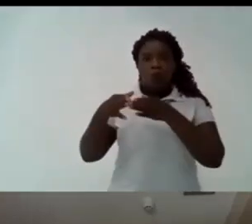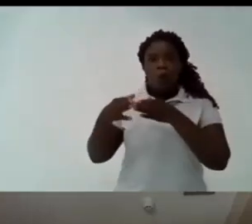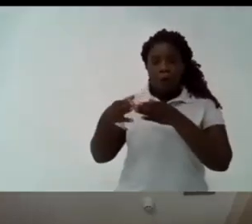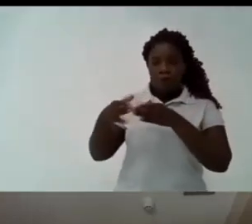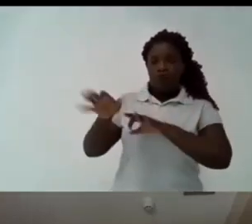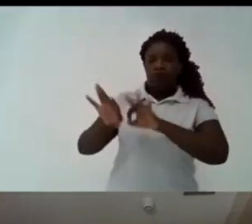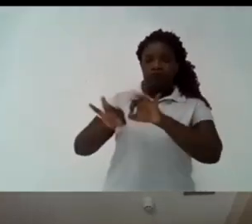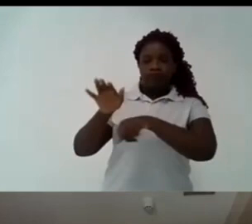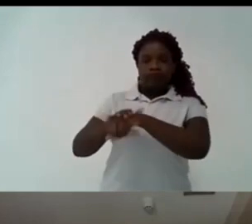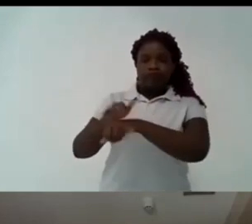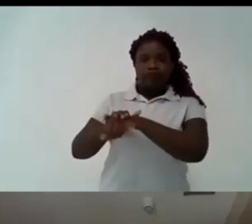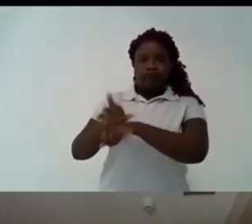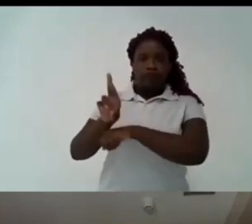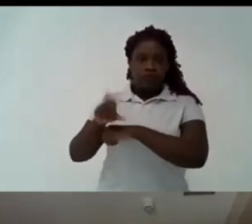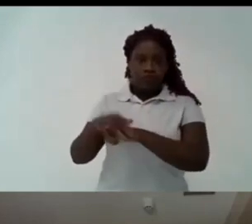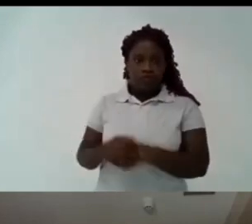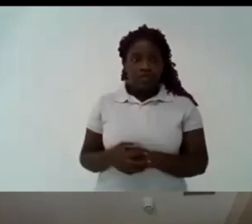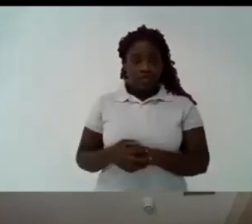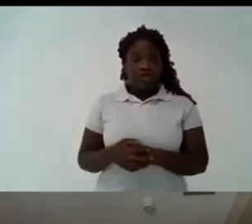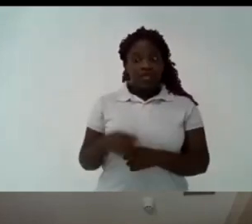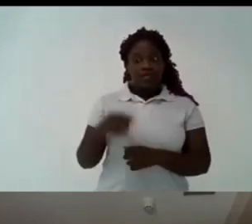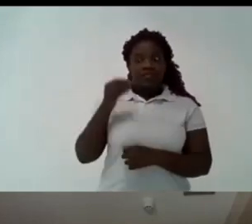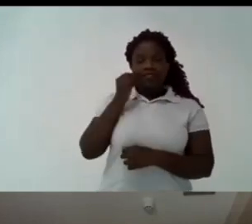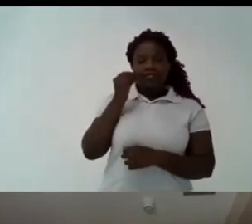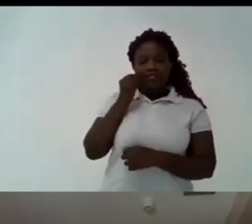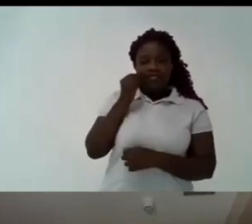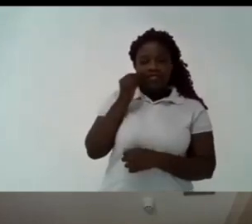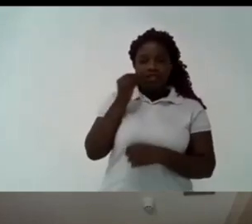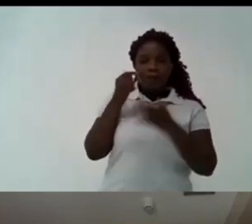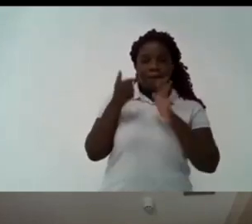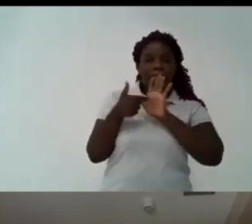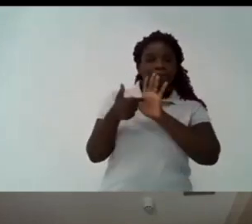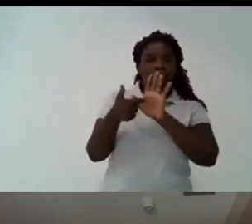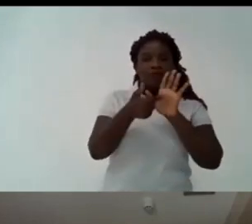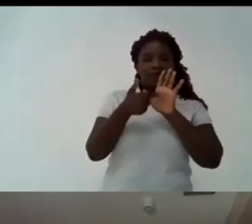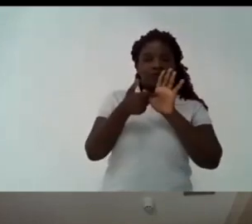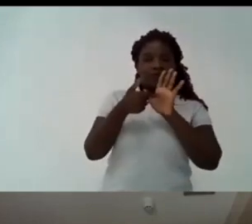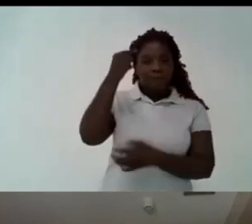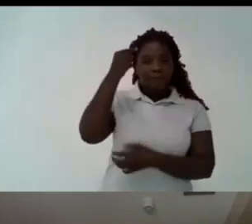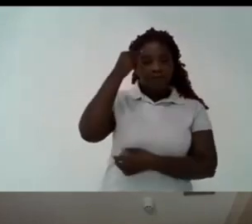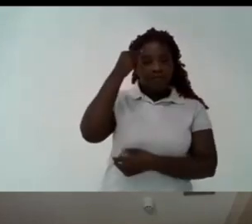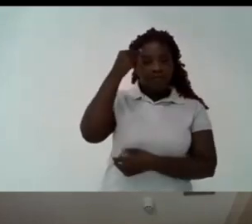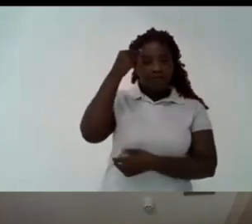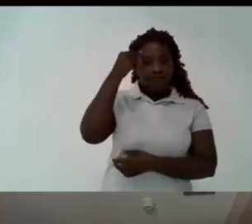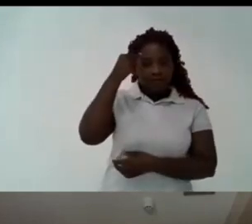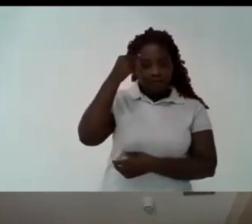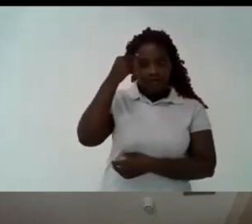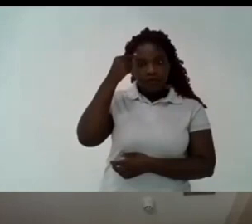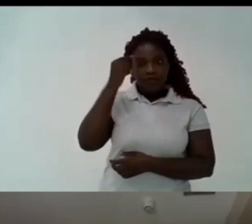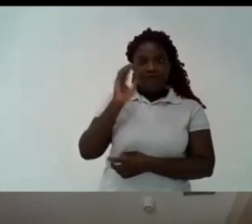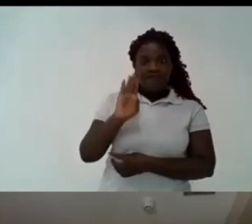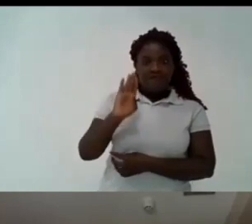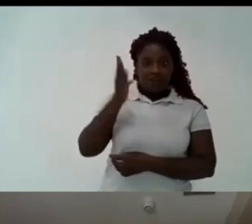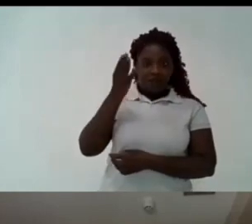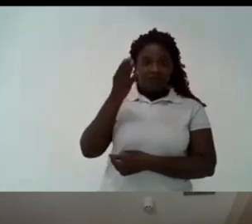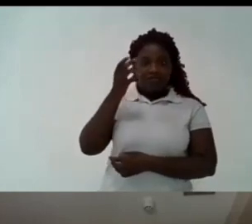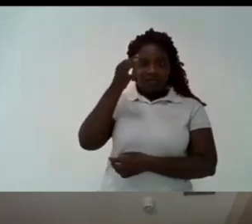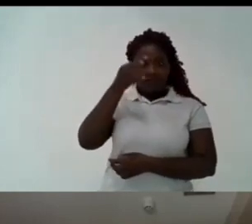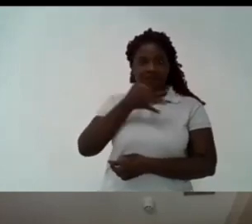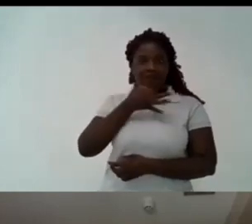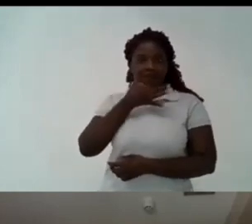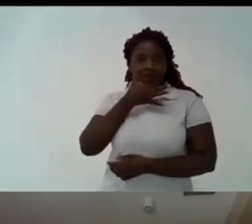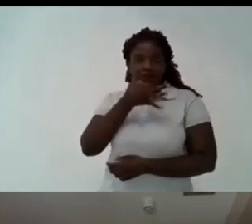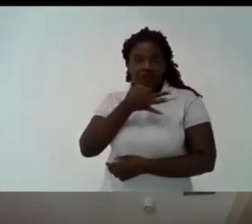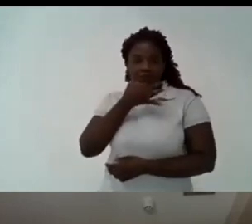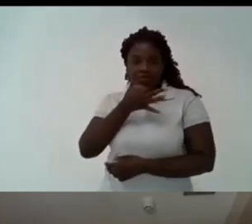his followers they sell this idea this fake idea of